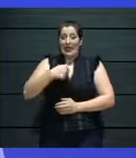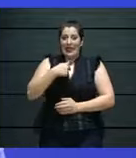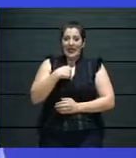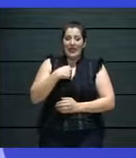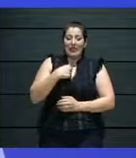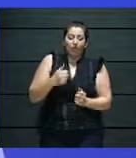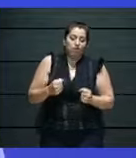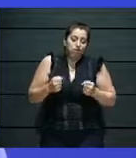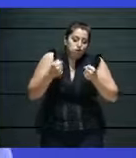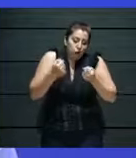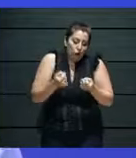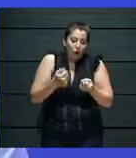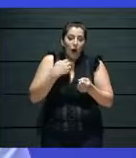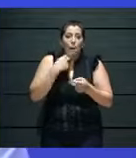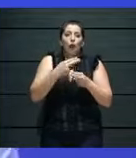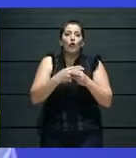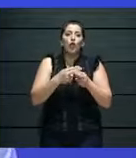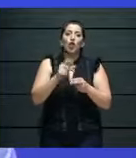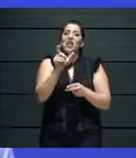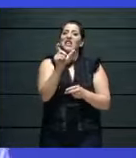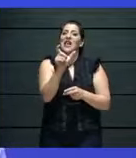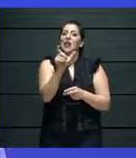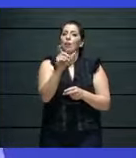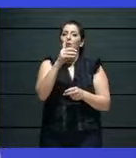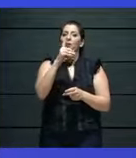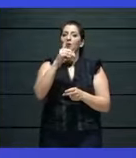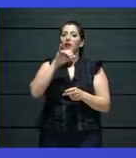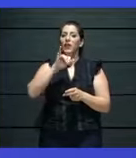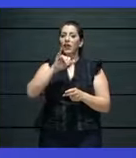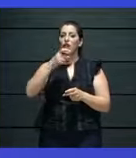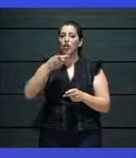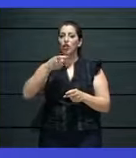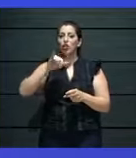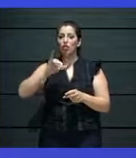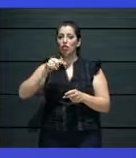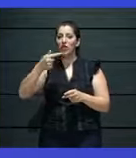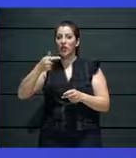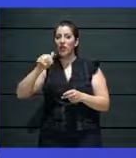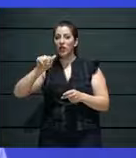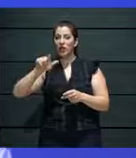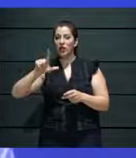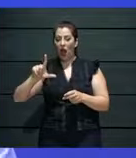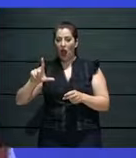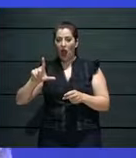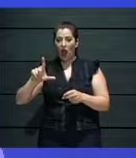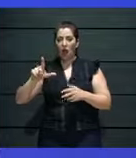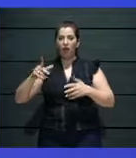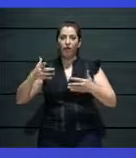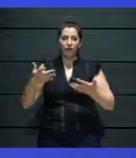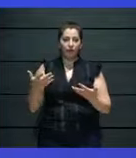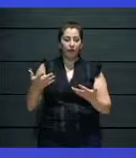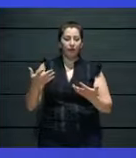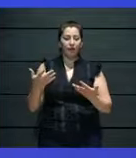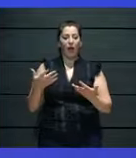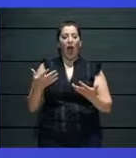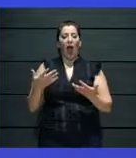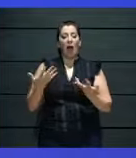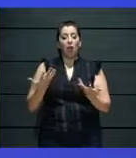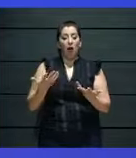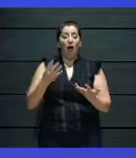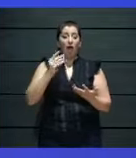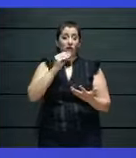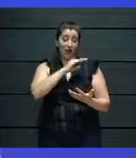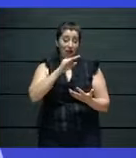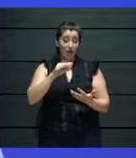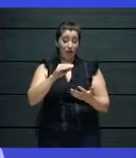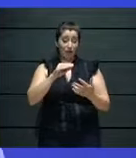we've been living in a digital world for a very long time. And we've consumed digital products or content digitally for a very